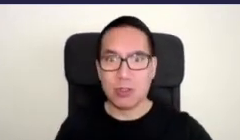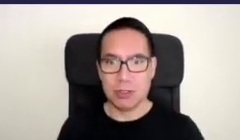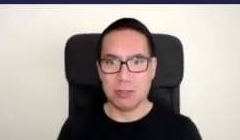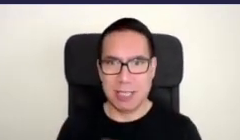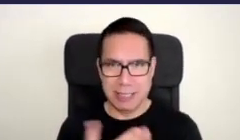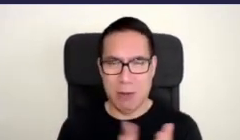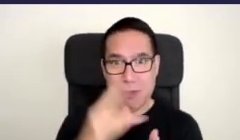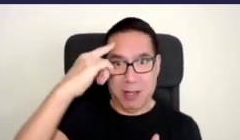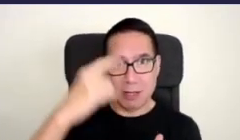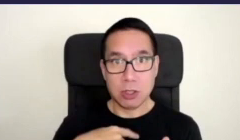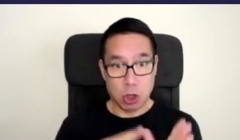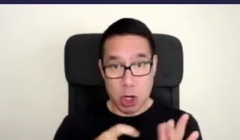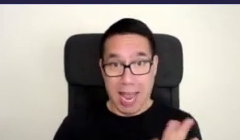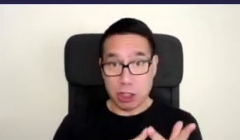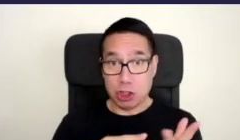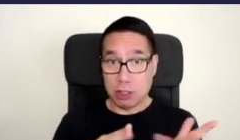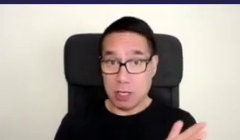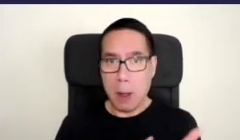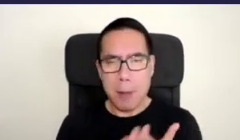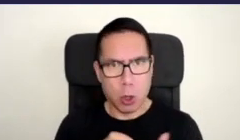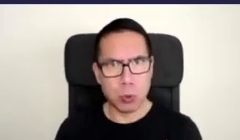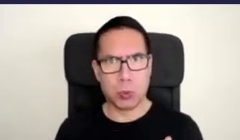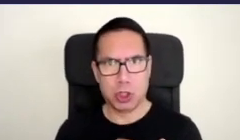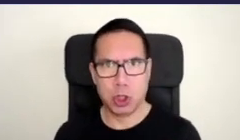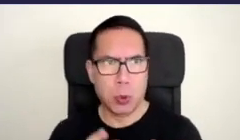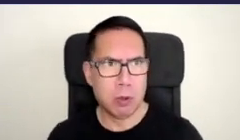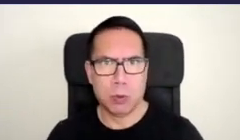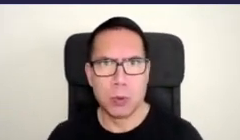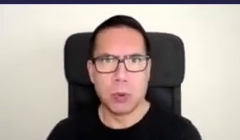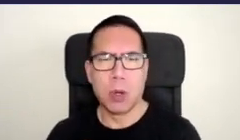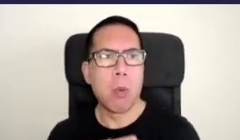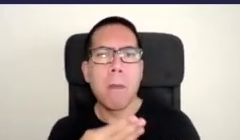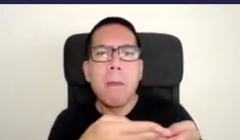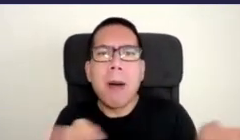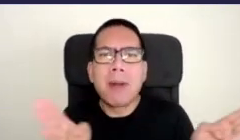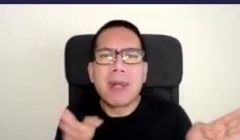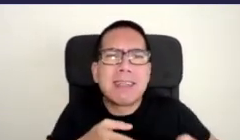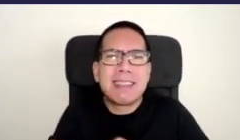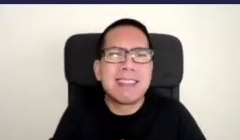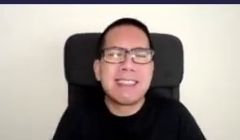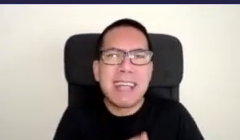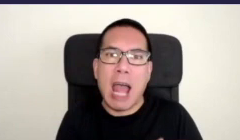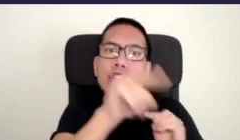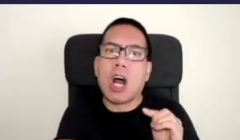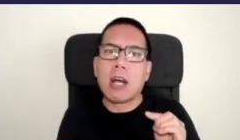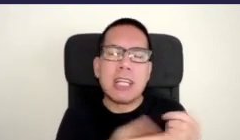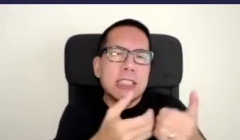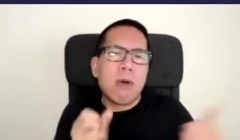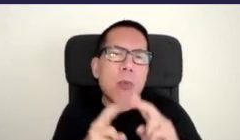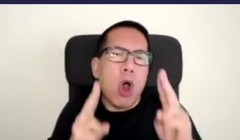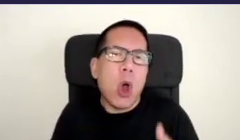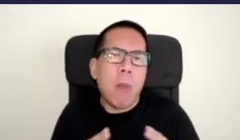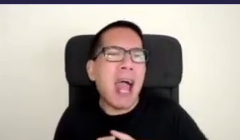with your action you're creating a public garden outside or often it's outside of your home so it's in a public